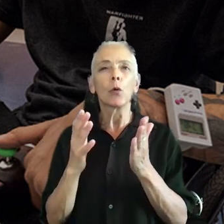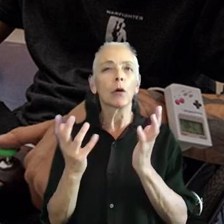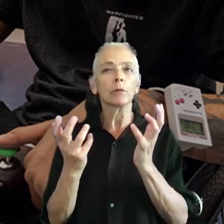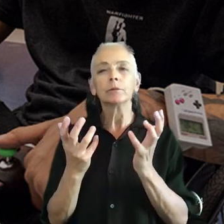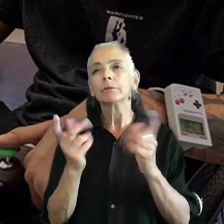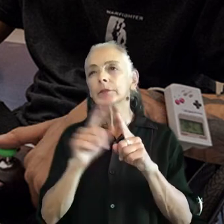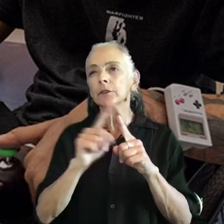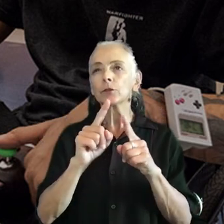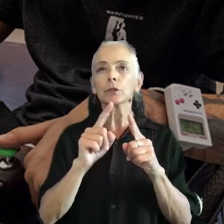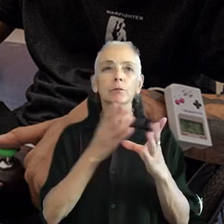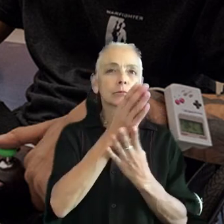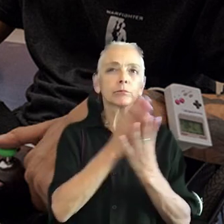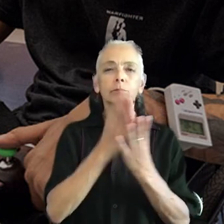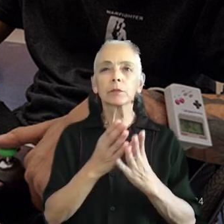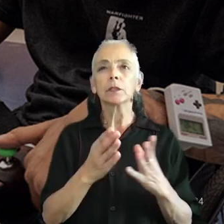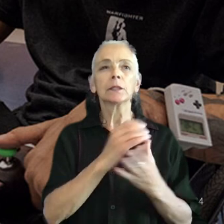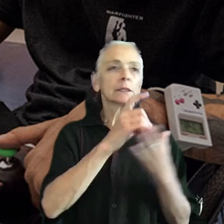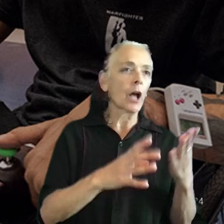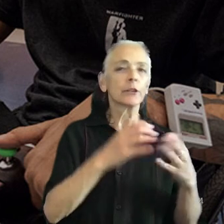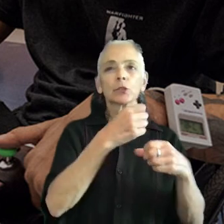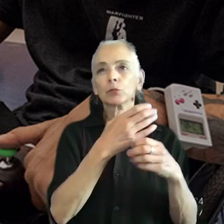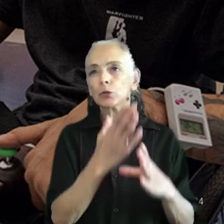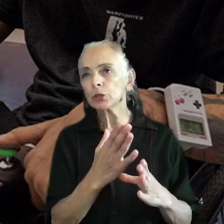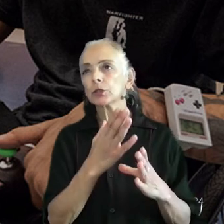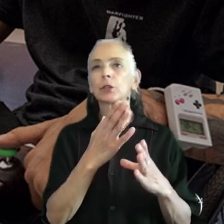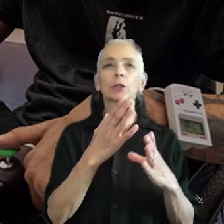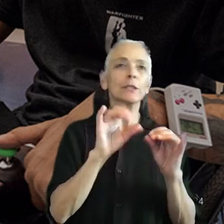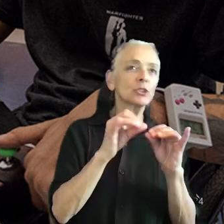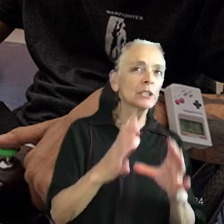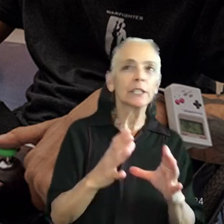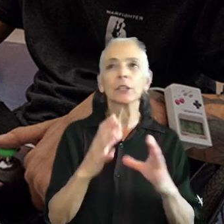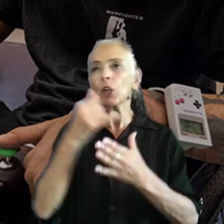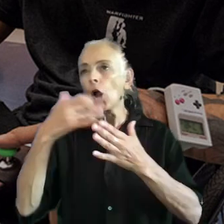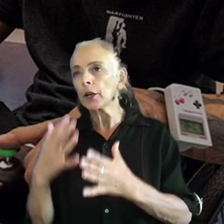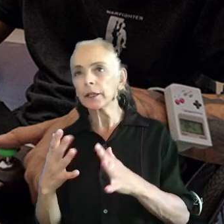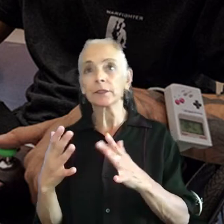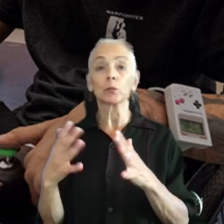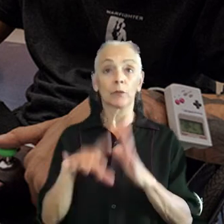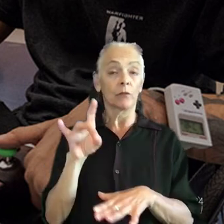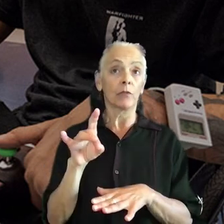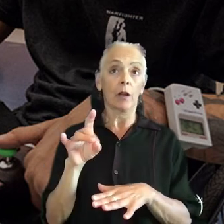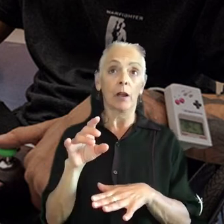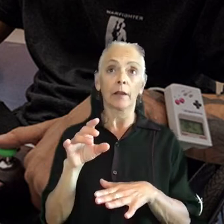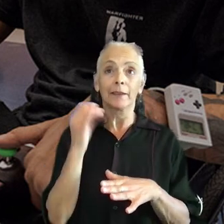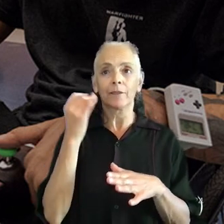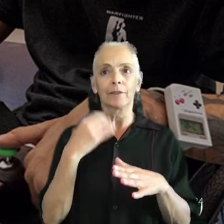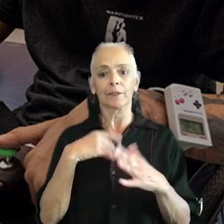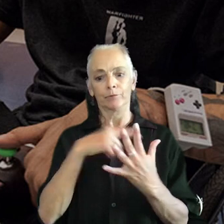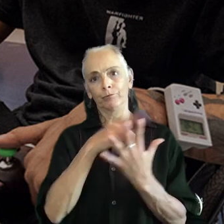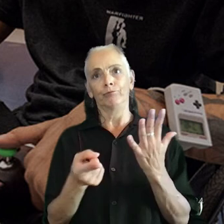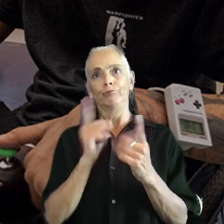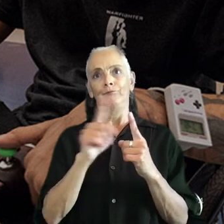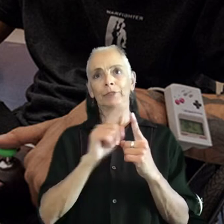producers, audio engineers, artists, etc. We find that studios can benefit a lot from having a wide array of members